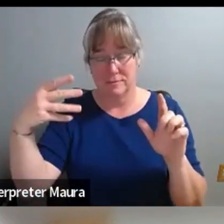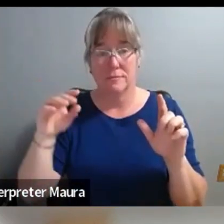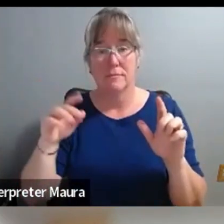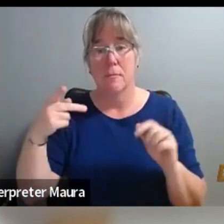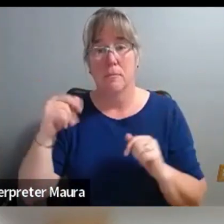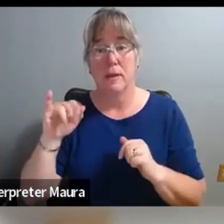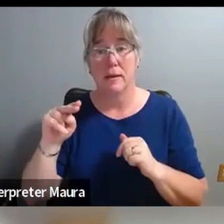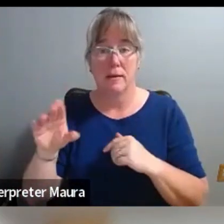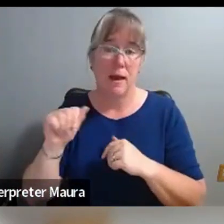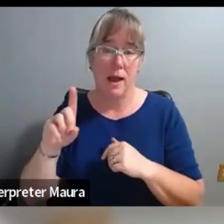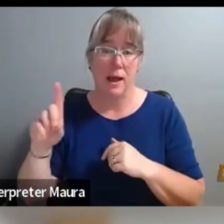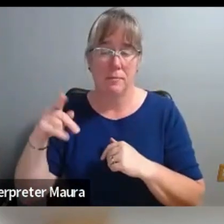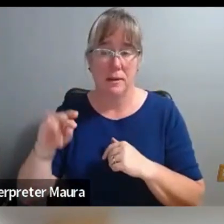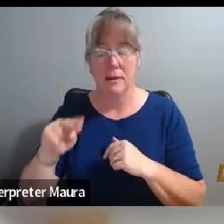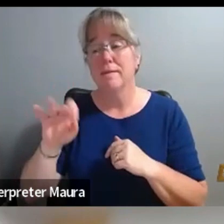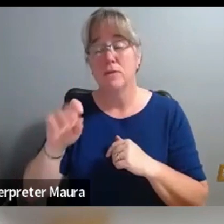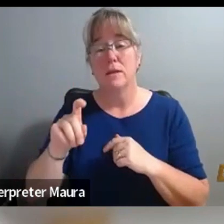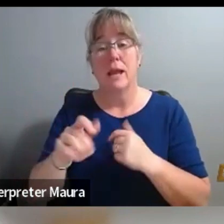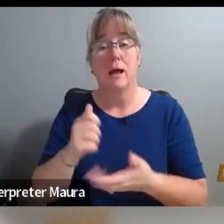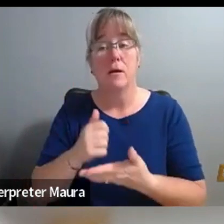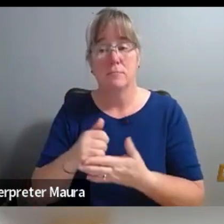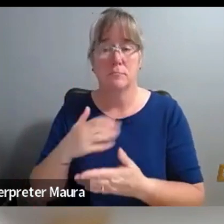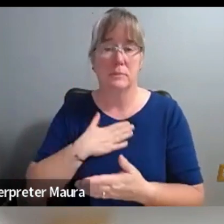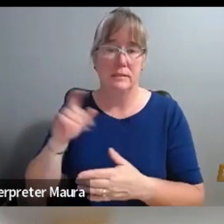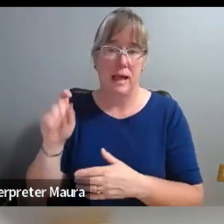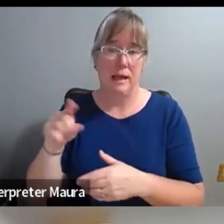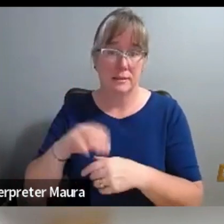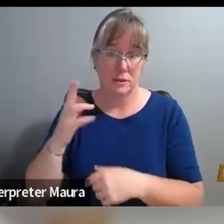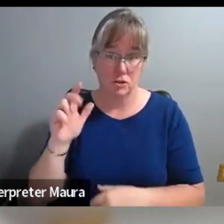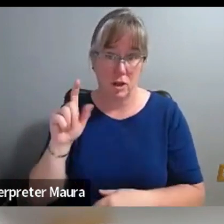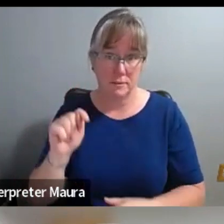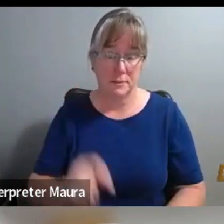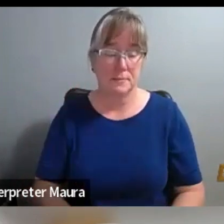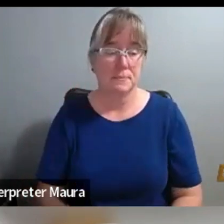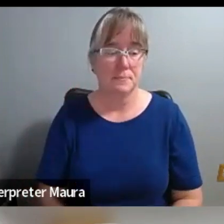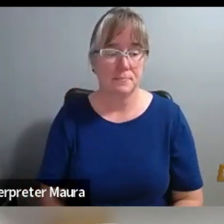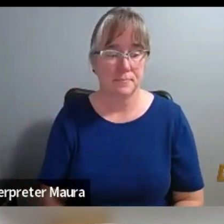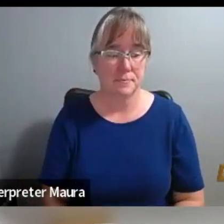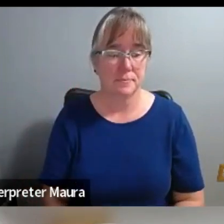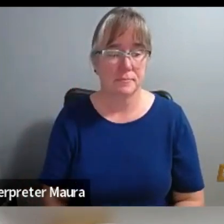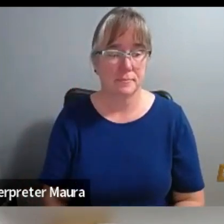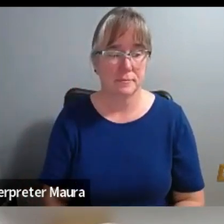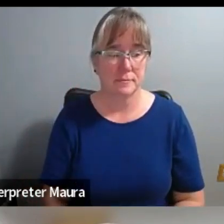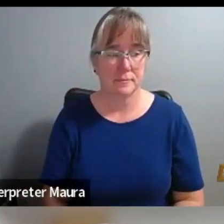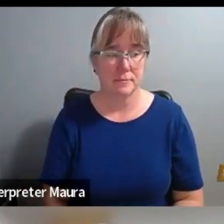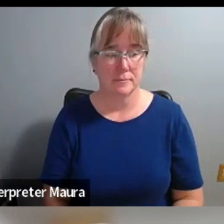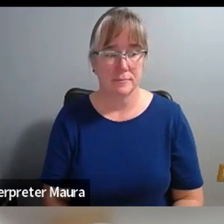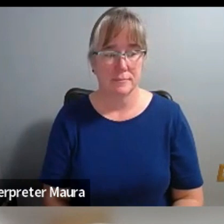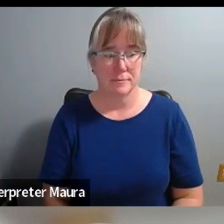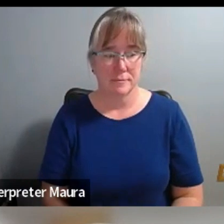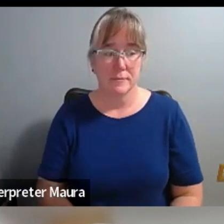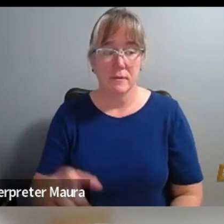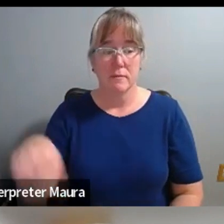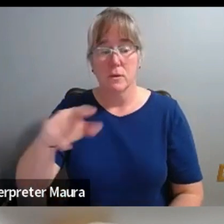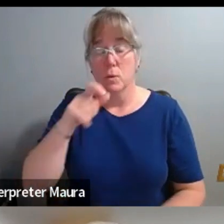that, feel free to post them in the chat. For those of you who are getting to AMM for the first time today, I'd like to provide a little bit